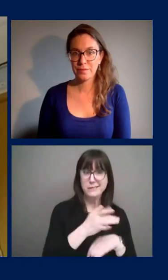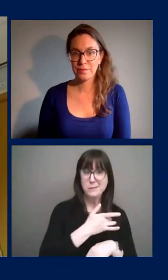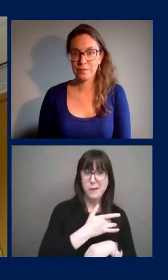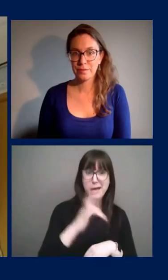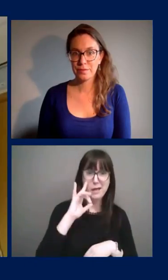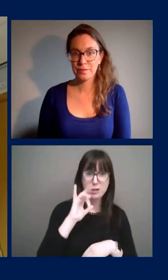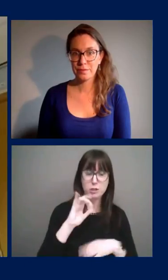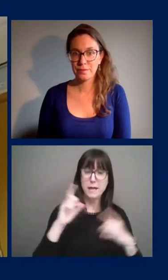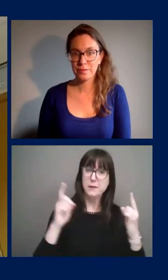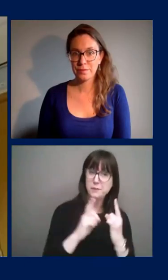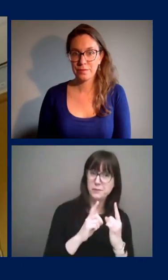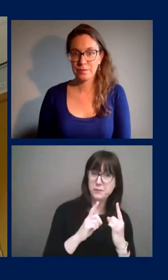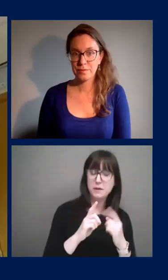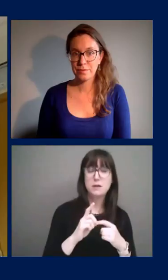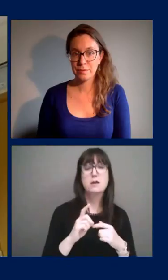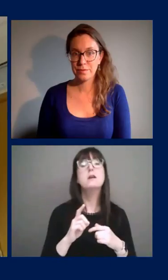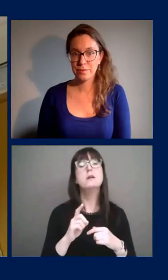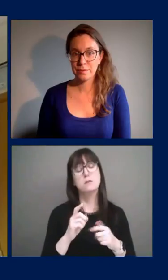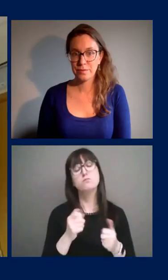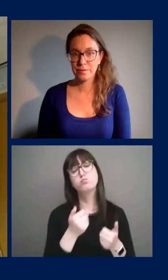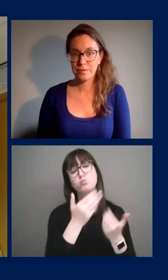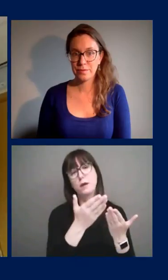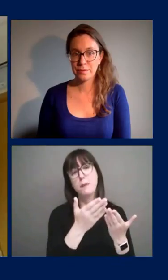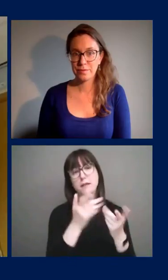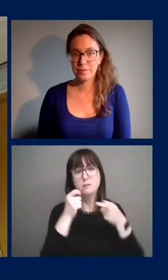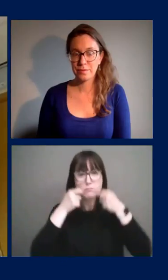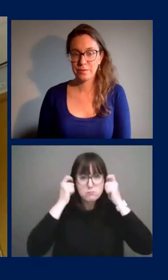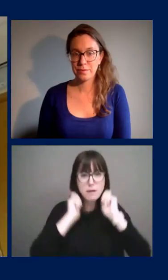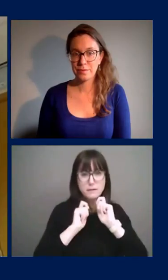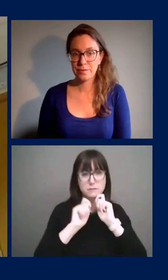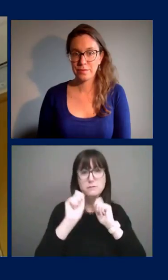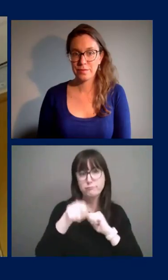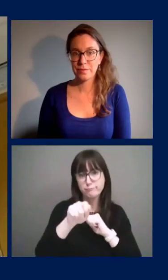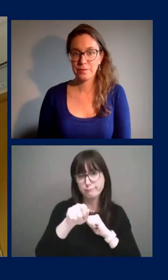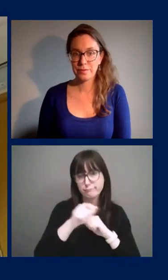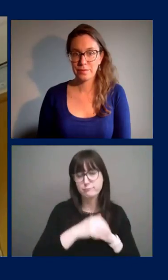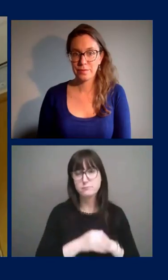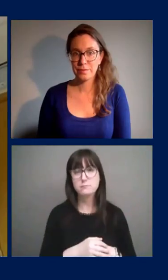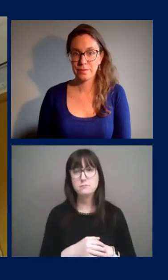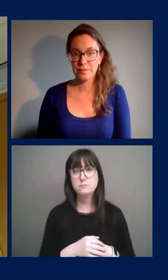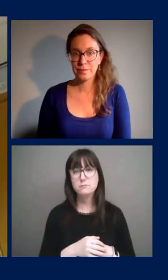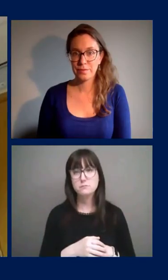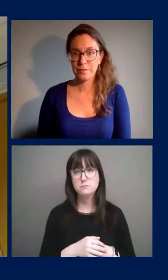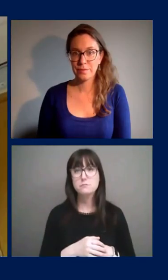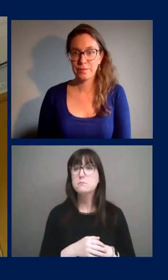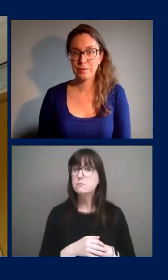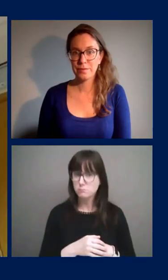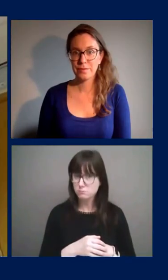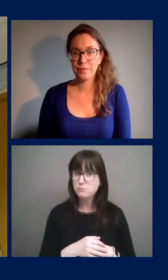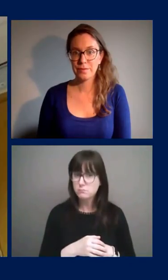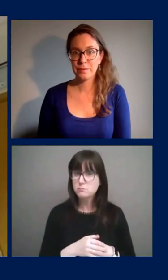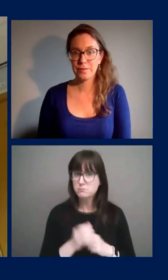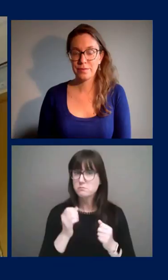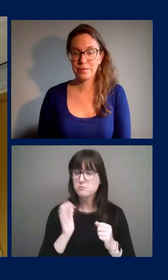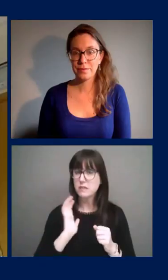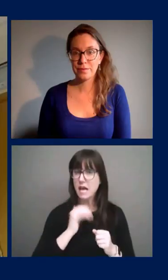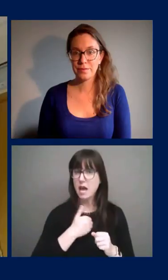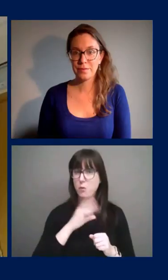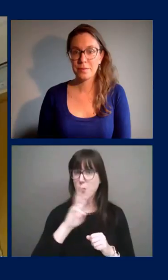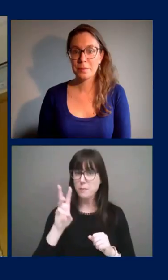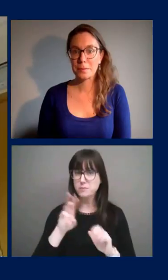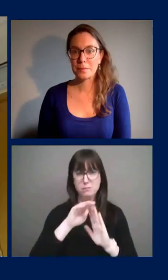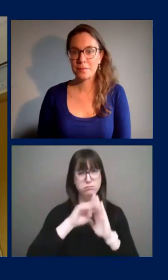then this is, this is a strong recommendation. There, there are, uh, uh, there is a lot of guidance for workplaces on our website, uh,